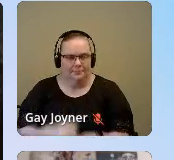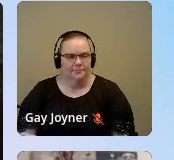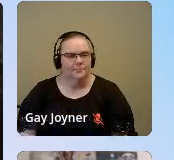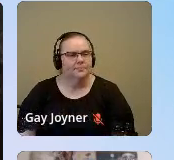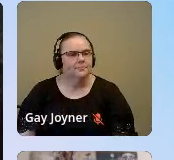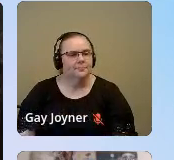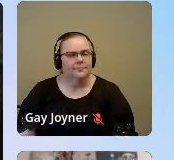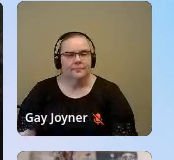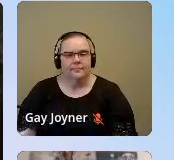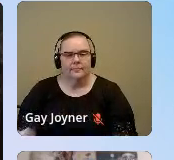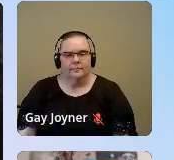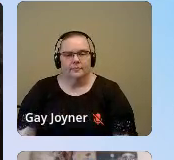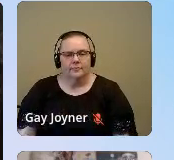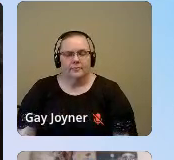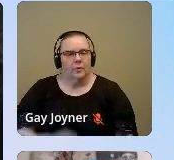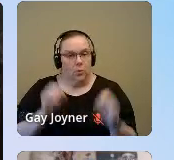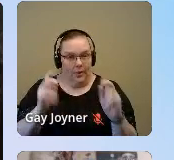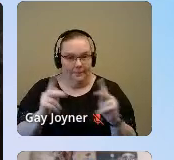All right.